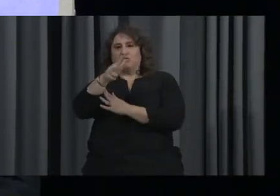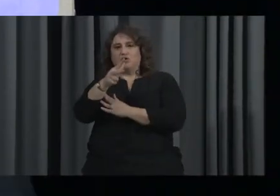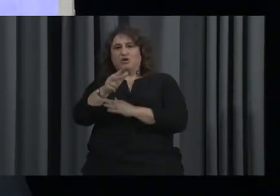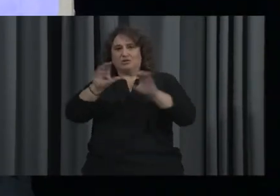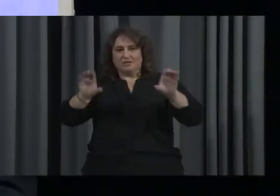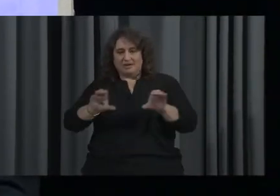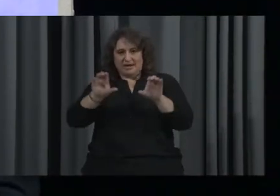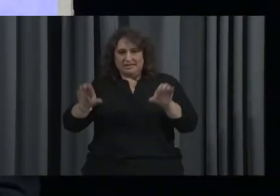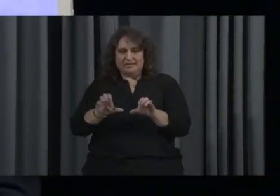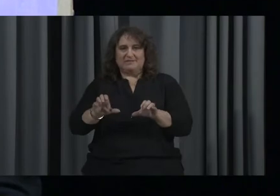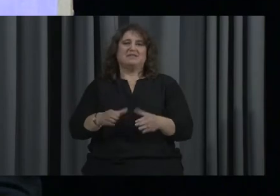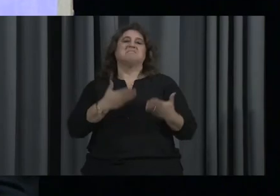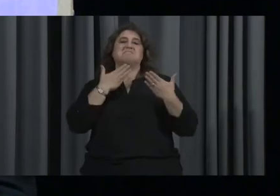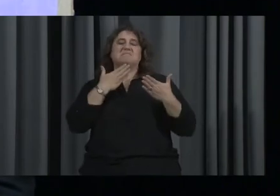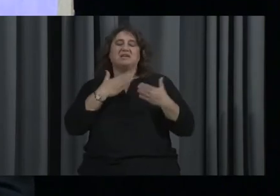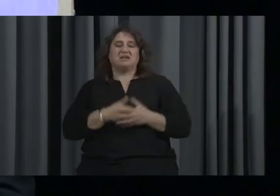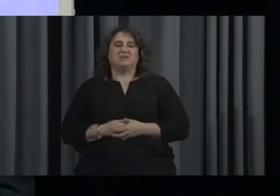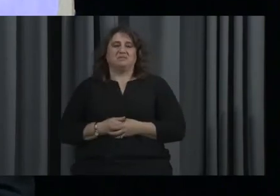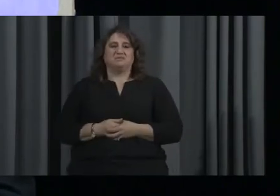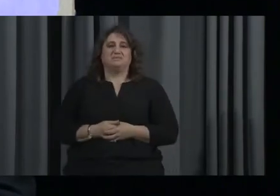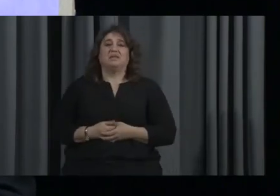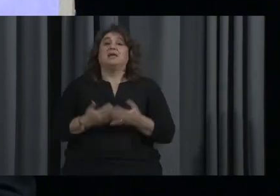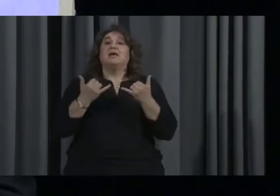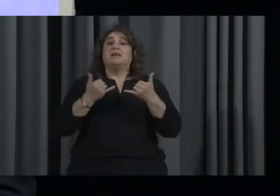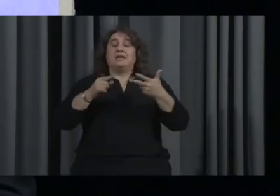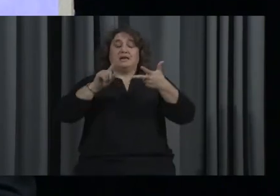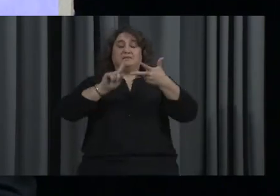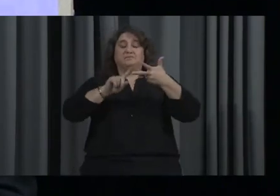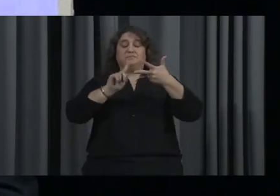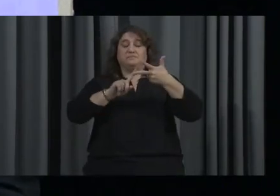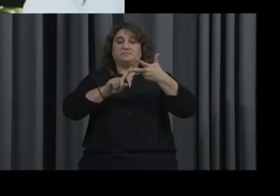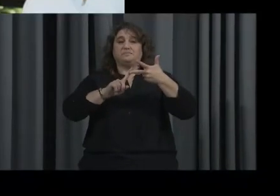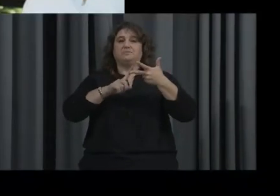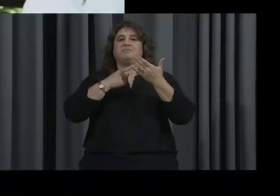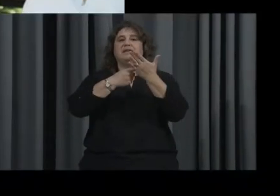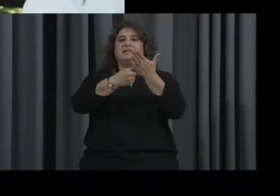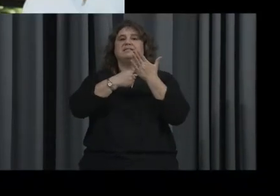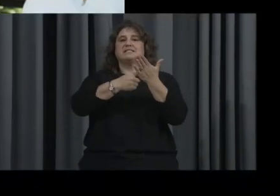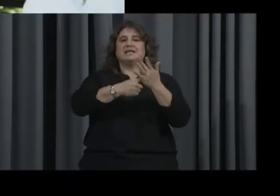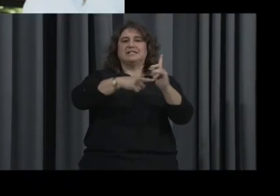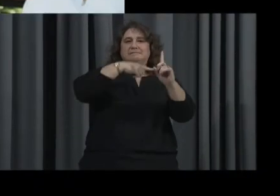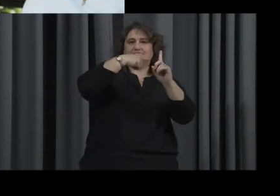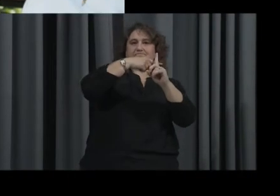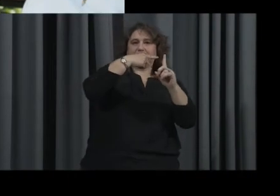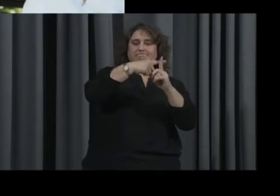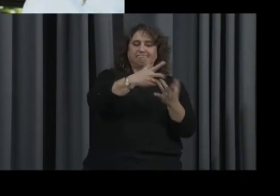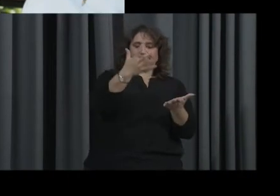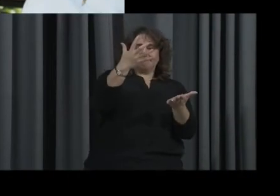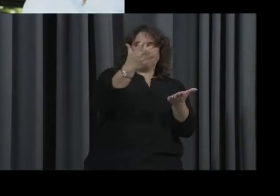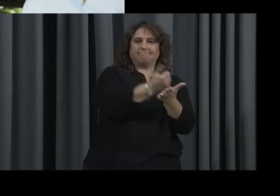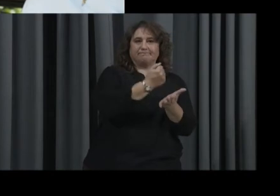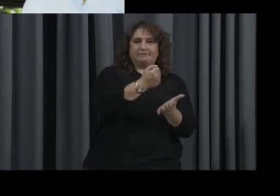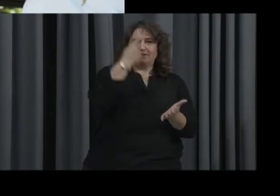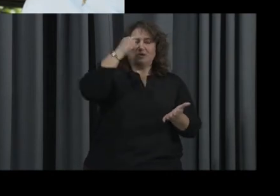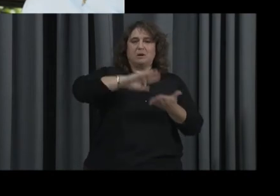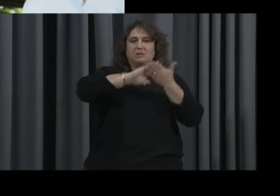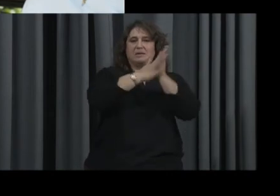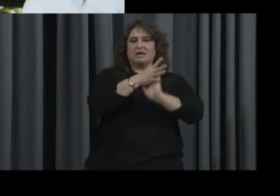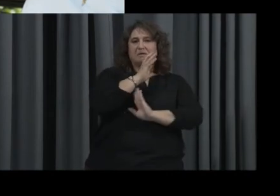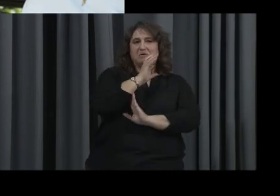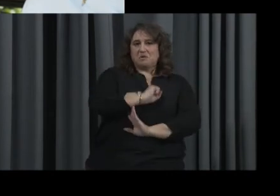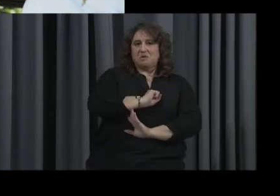Yes. Thank you, Trent. You're welcome. In this activity, we're going to discuss some of the pros of growing older. And again,